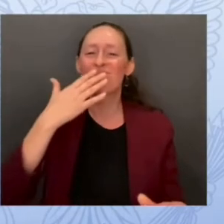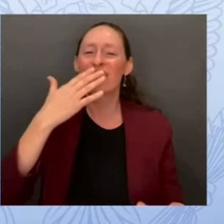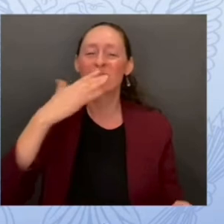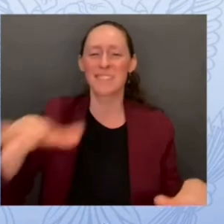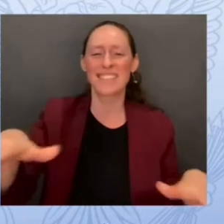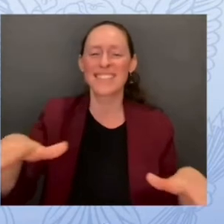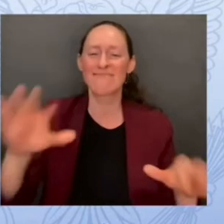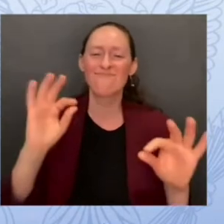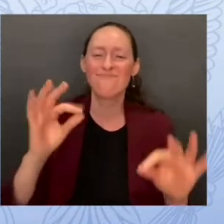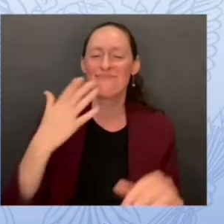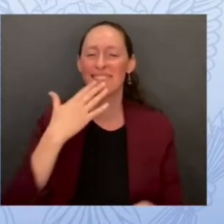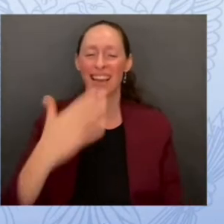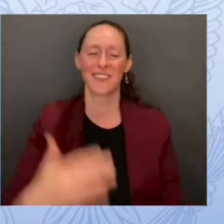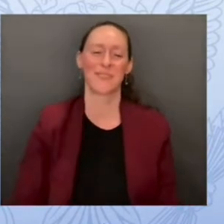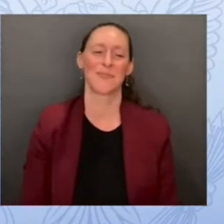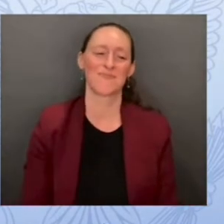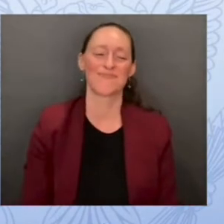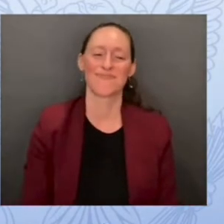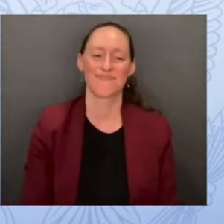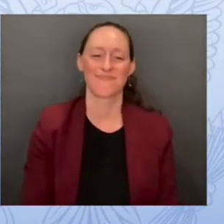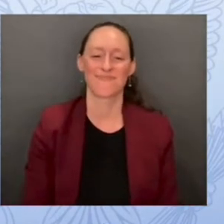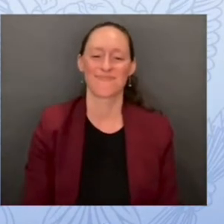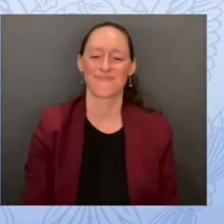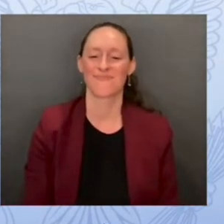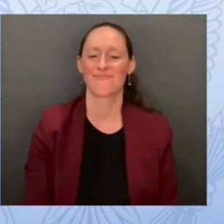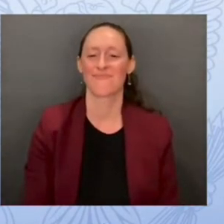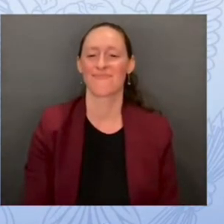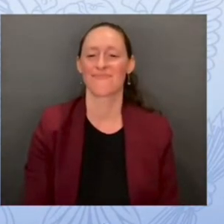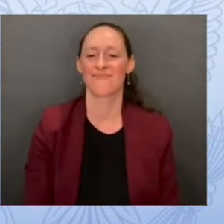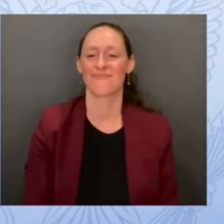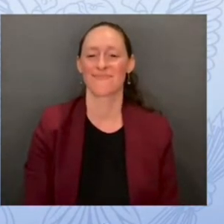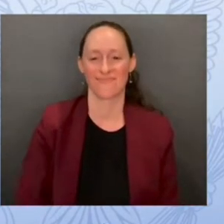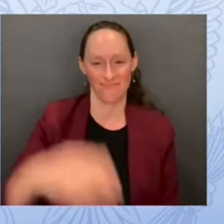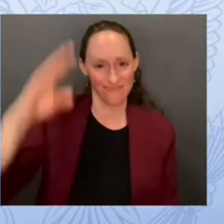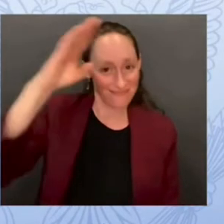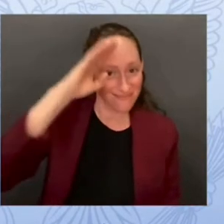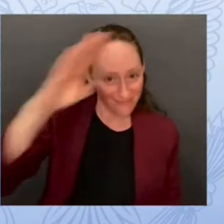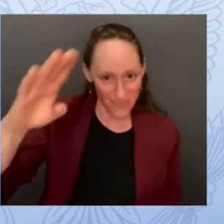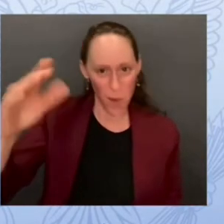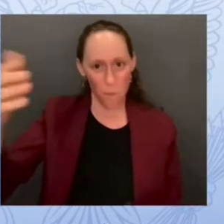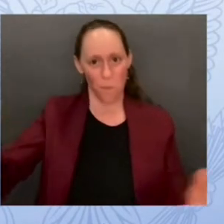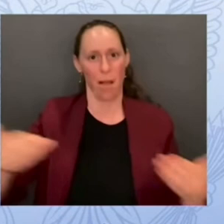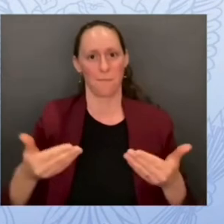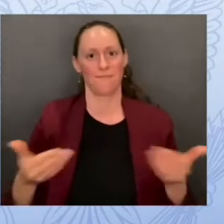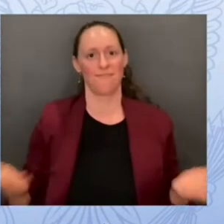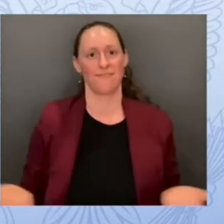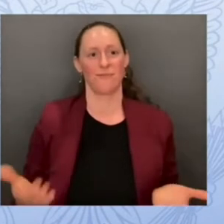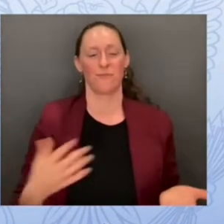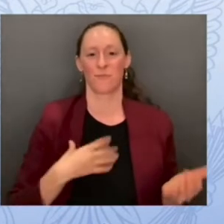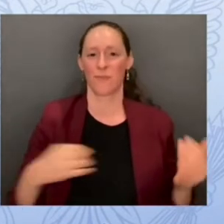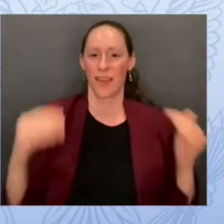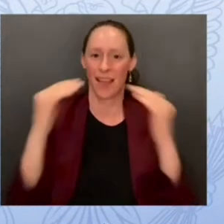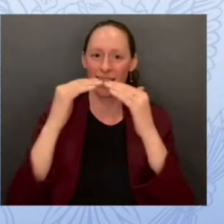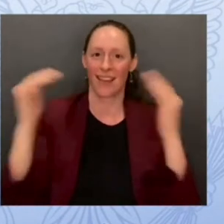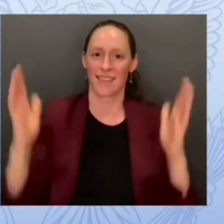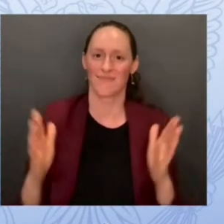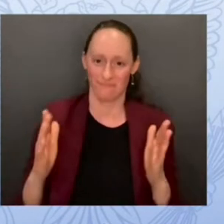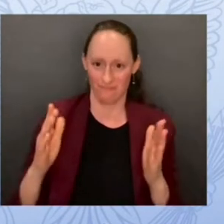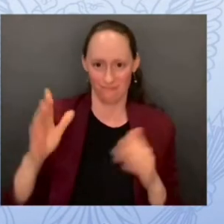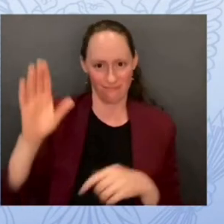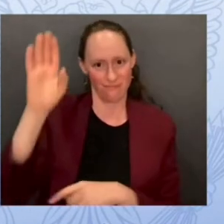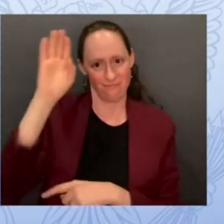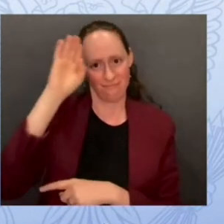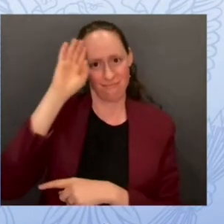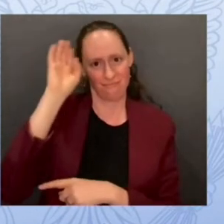well hello everyone and welcome to the White House and I know that many of you travel to be a part of this moment